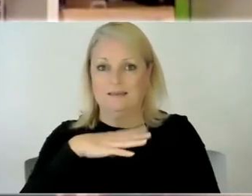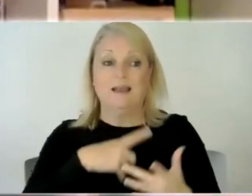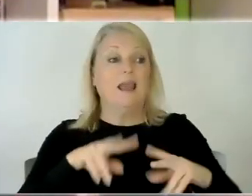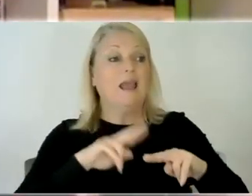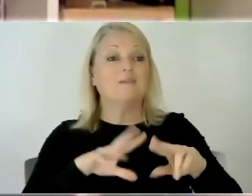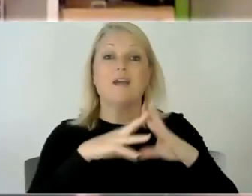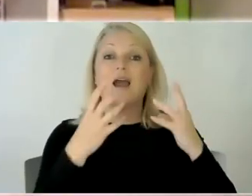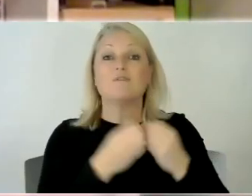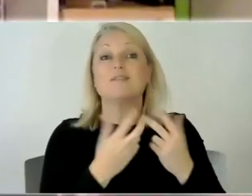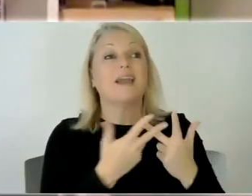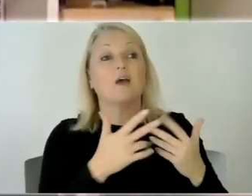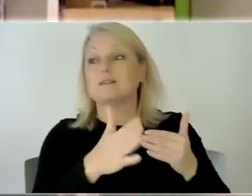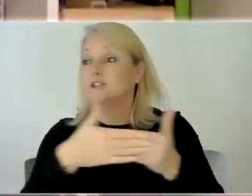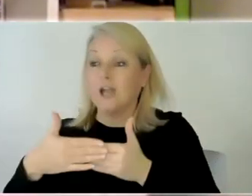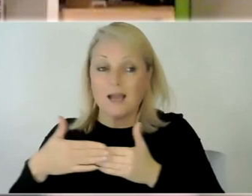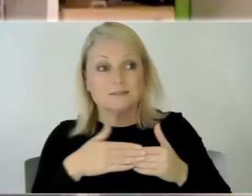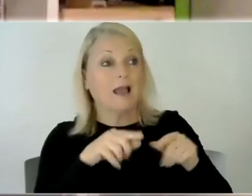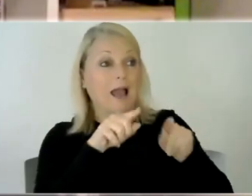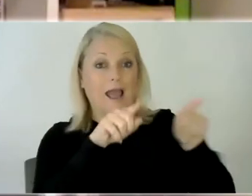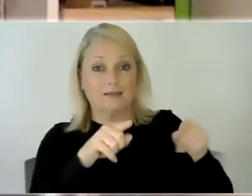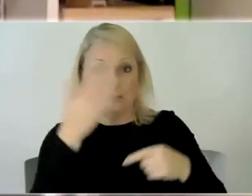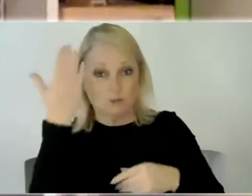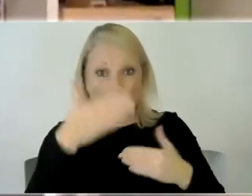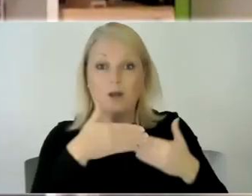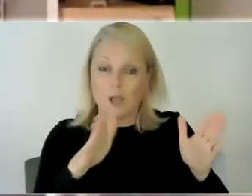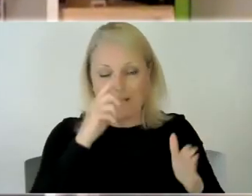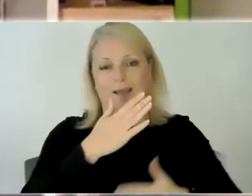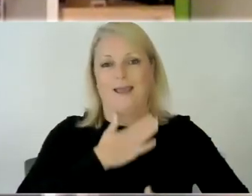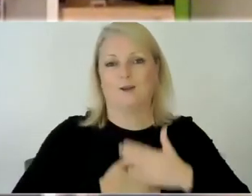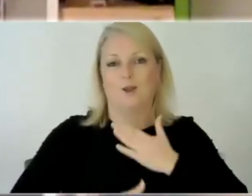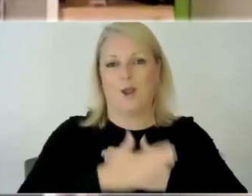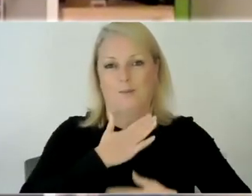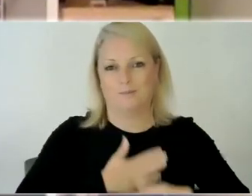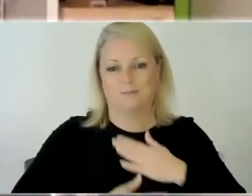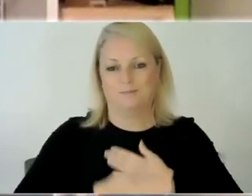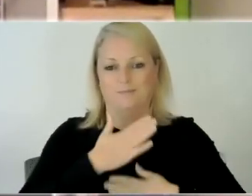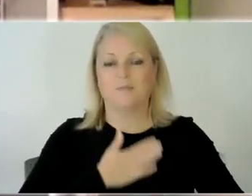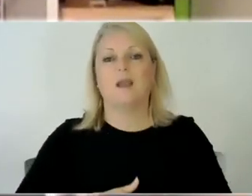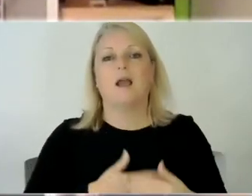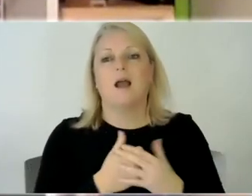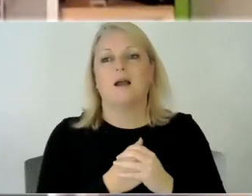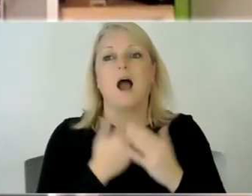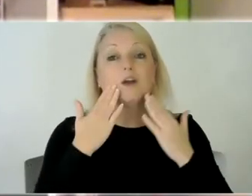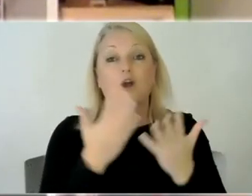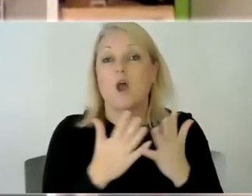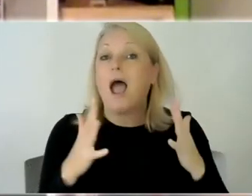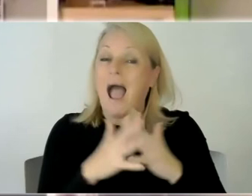if everything else in the world is shut the school is open i can cope but uh yeah i don't know how but we we got through four months